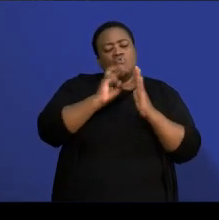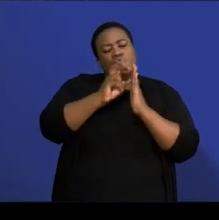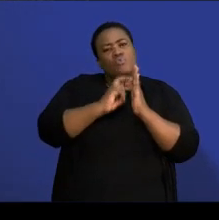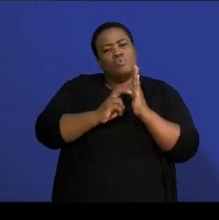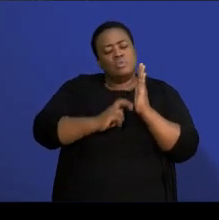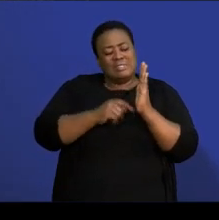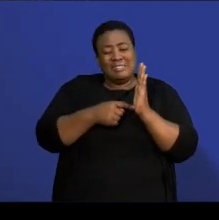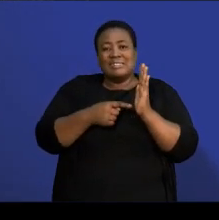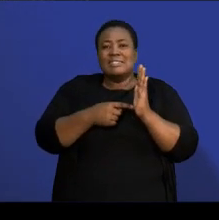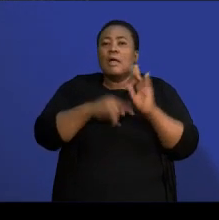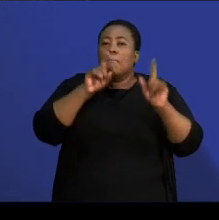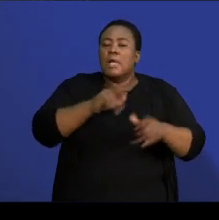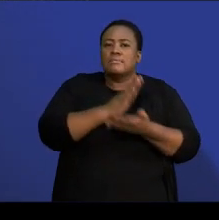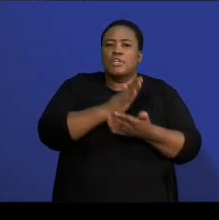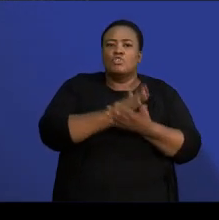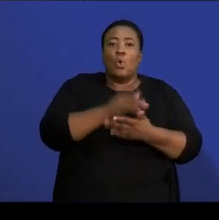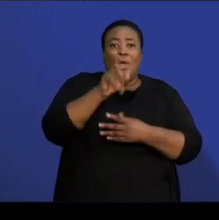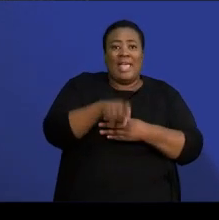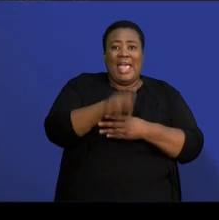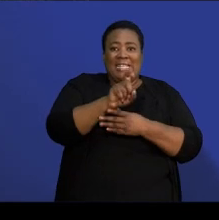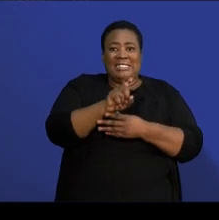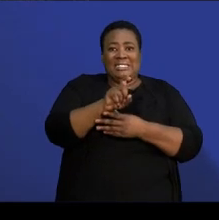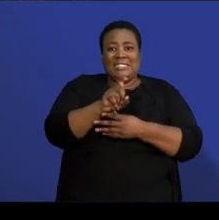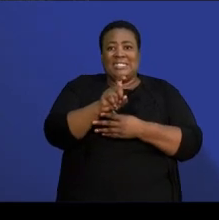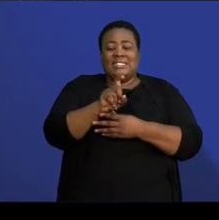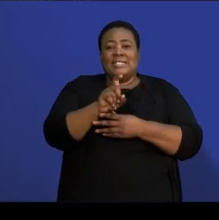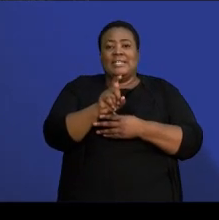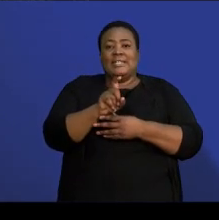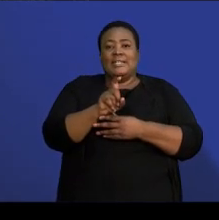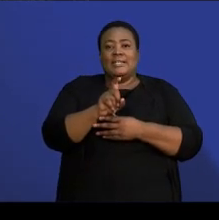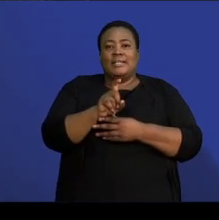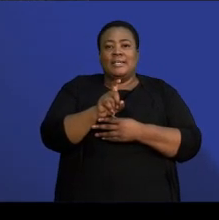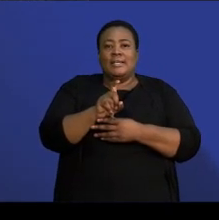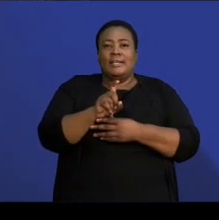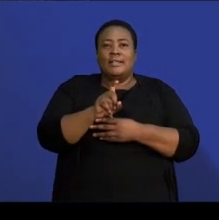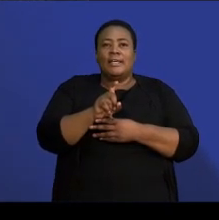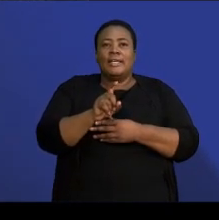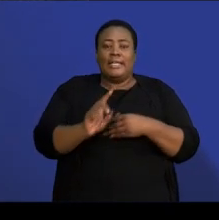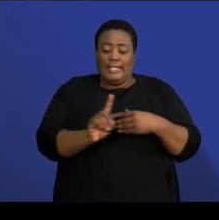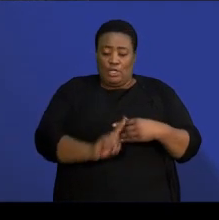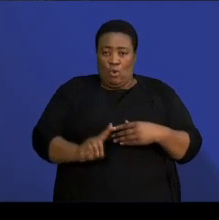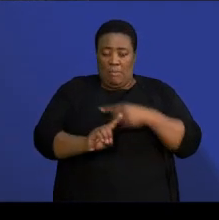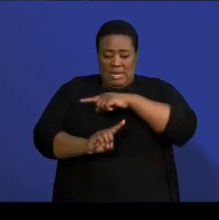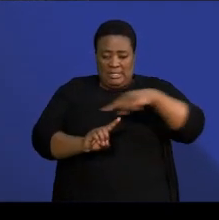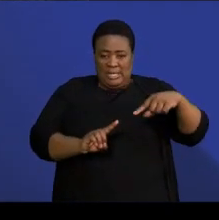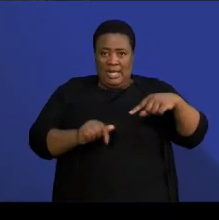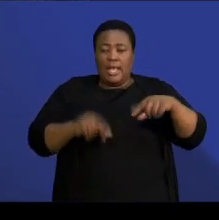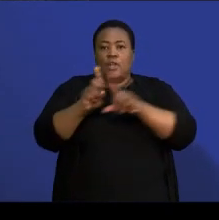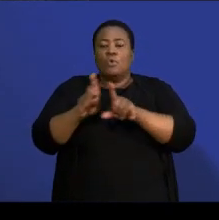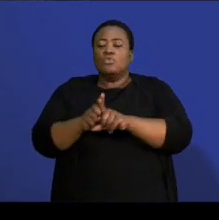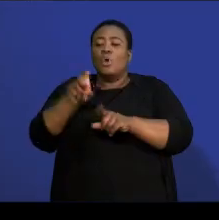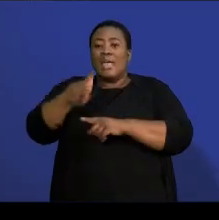rules, make sure that your x is not a denominator and also your x is not inside a square root.